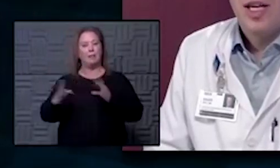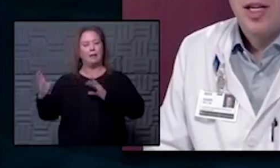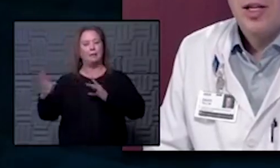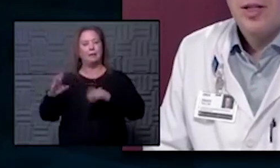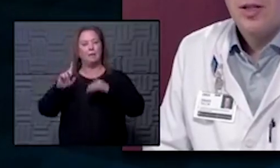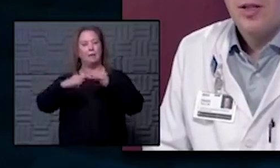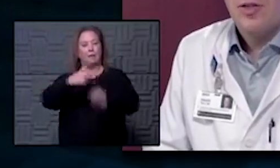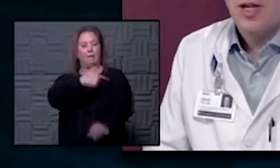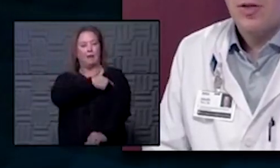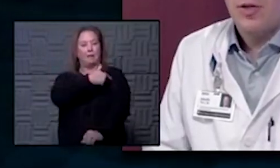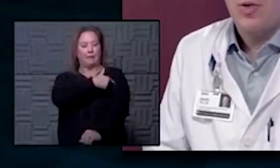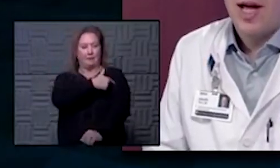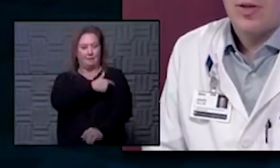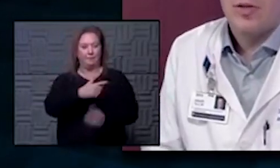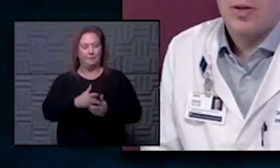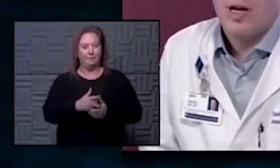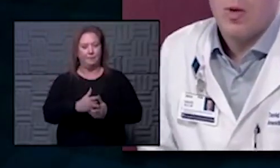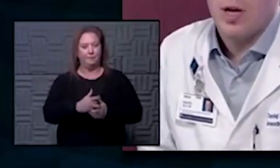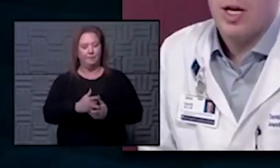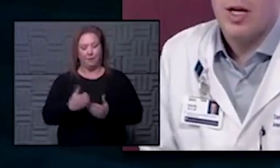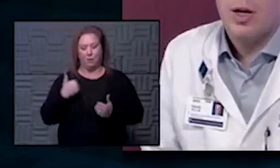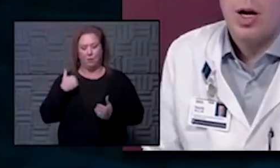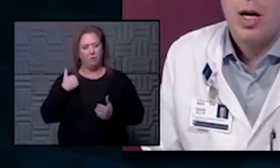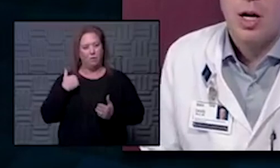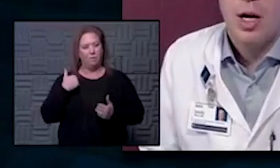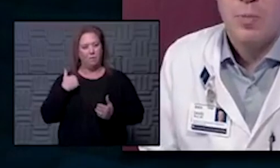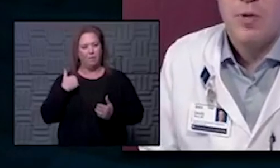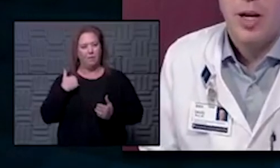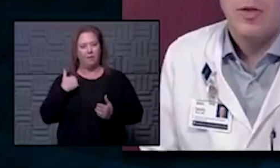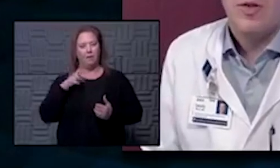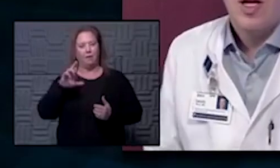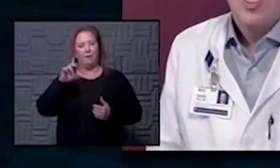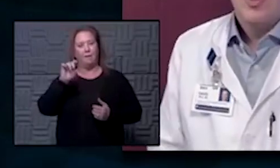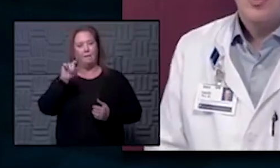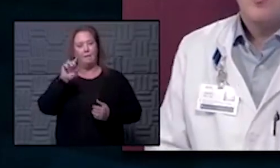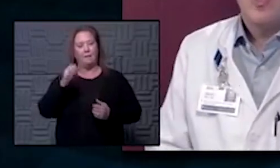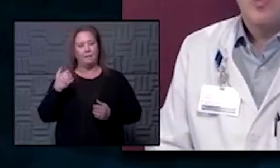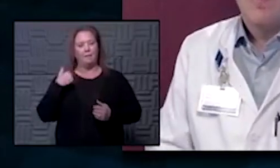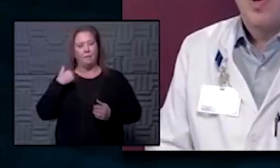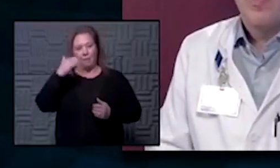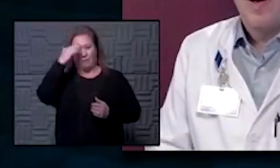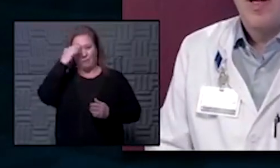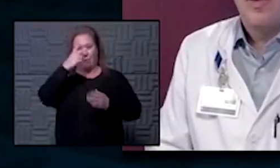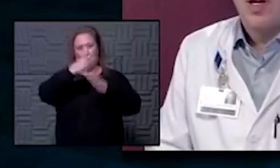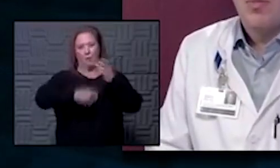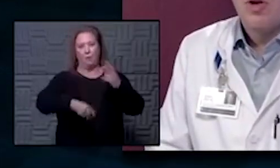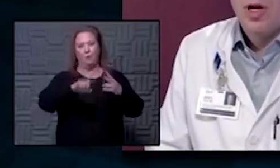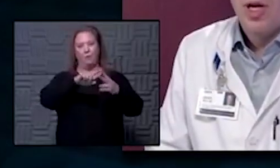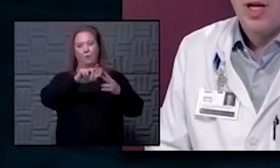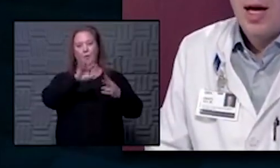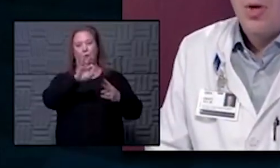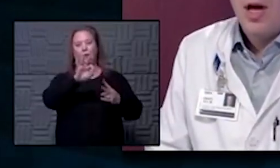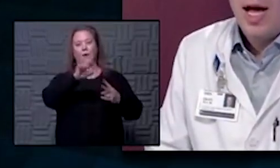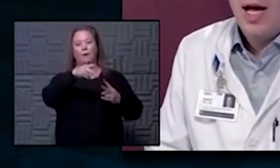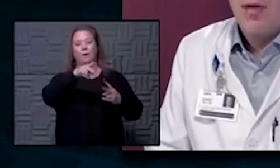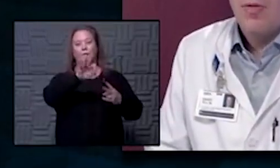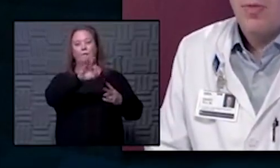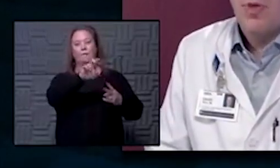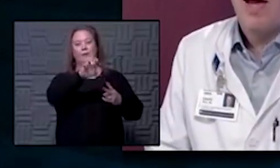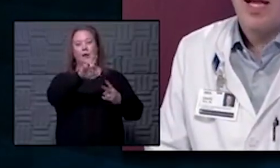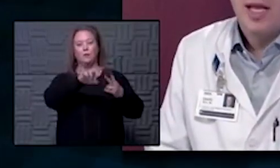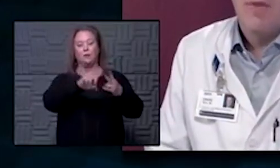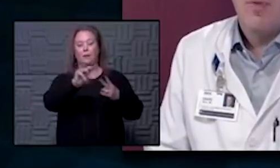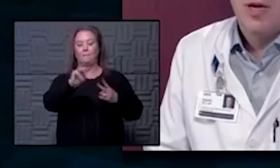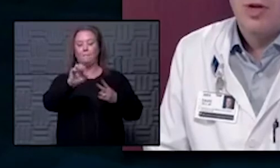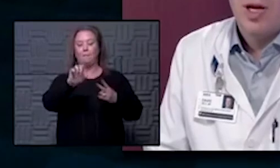vaccine since you last uh were here on our update uh we know that both Pfizer and Moderna now have